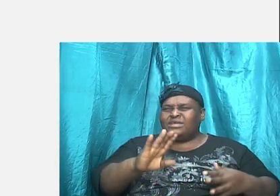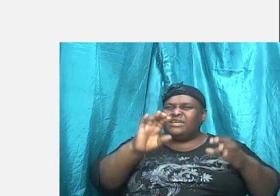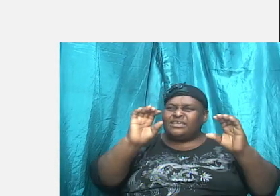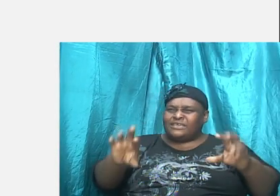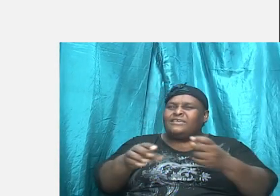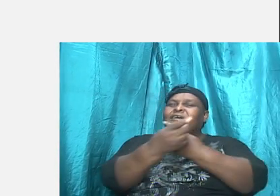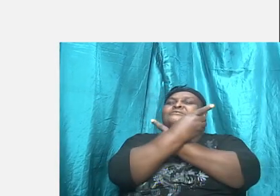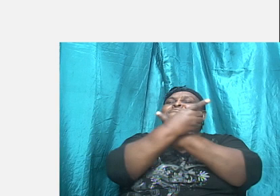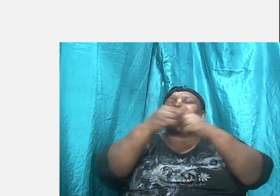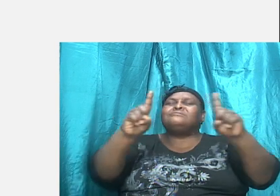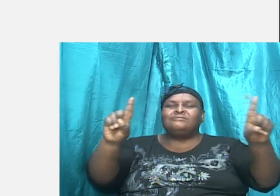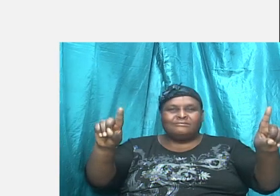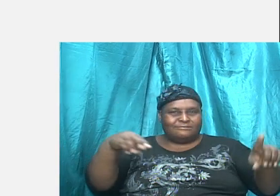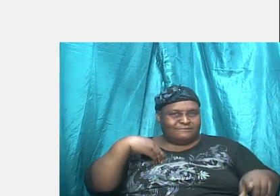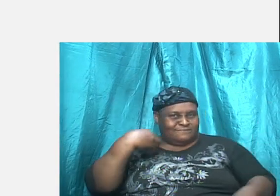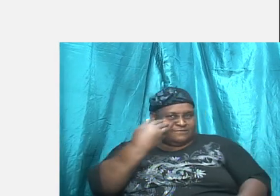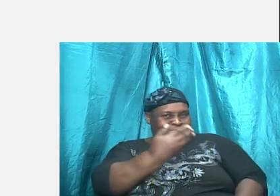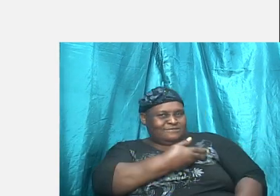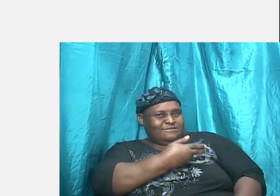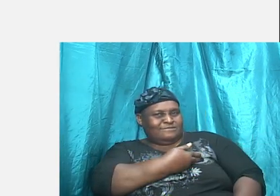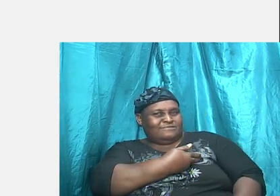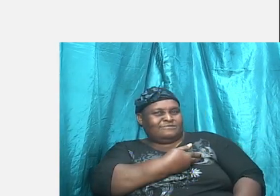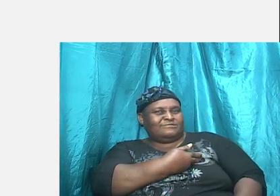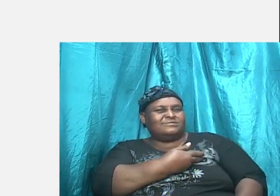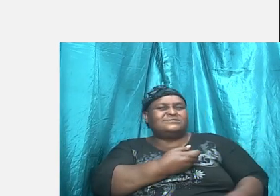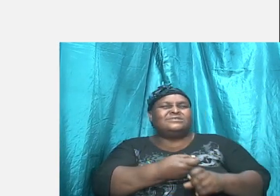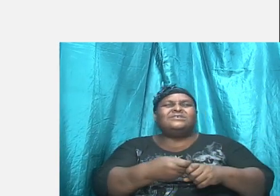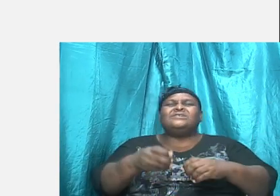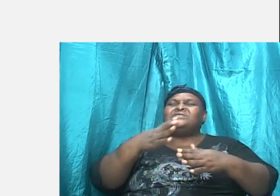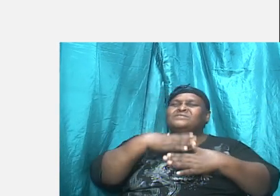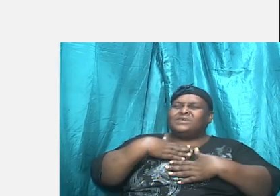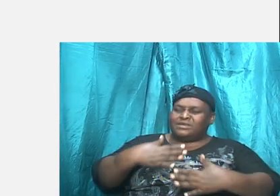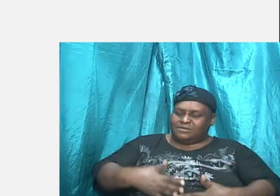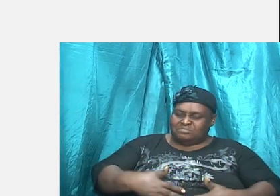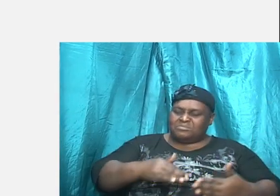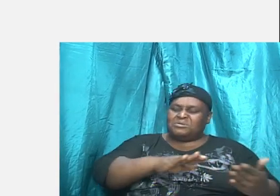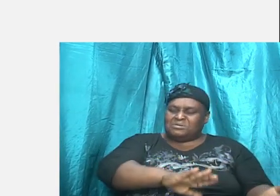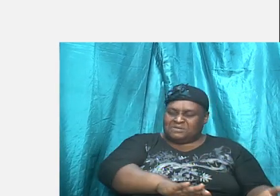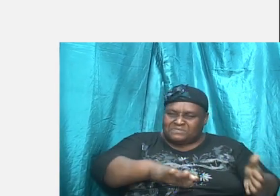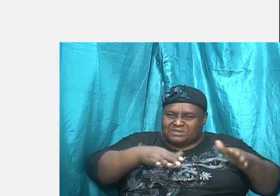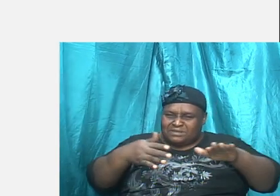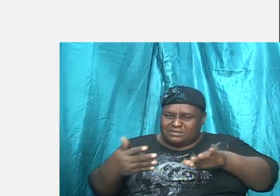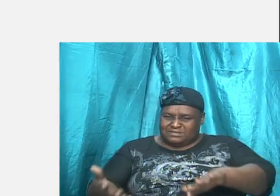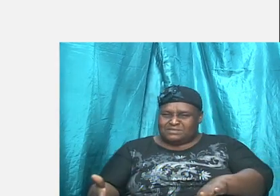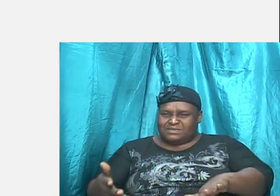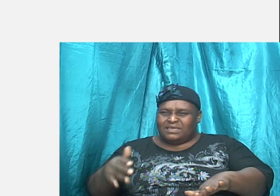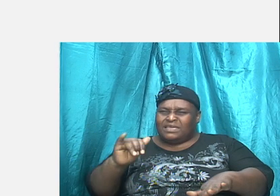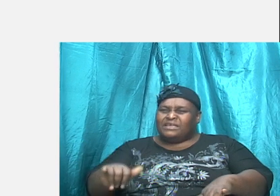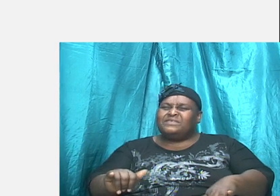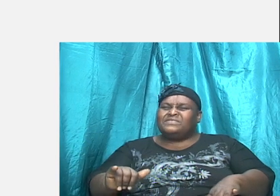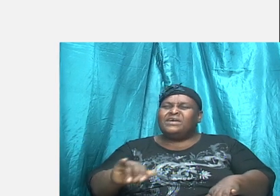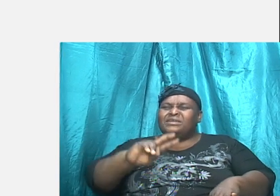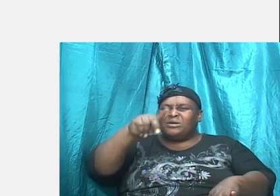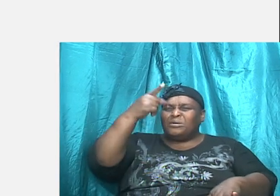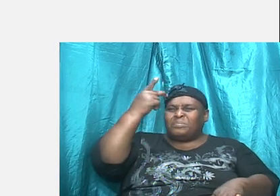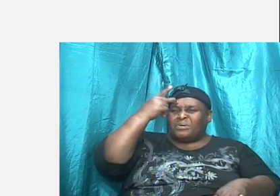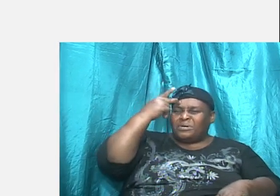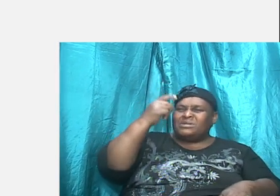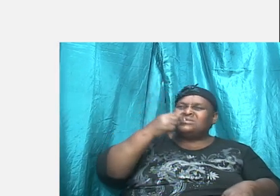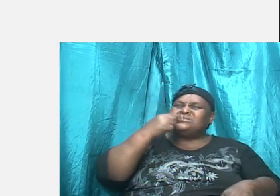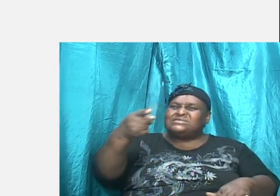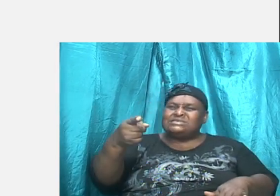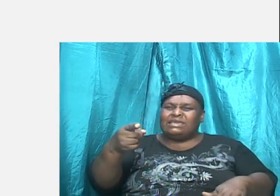deliver us from the body of death that he described in chapter